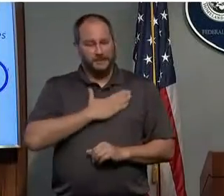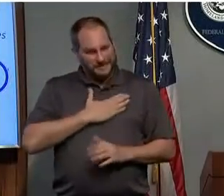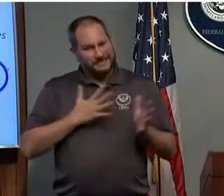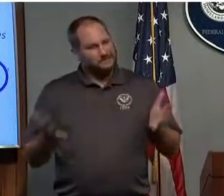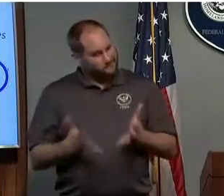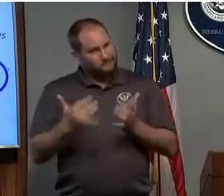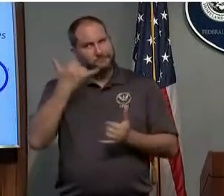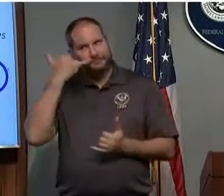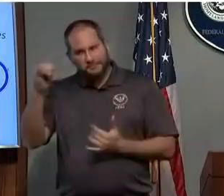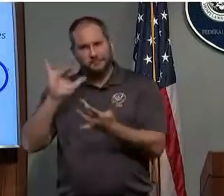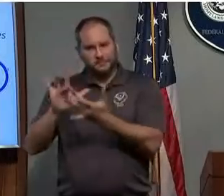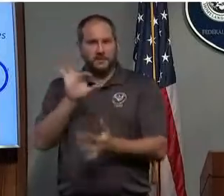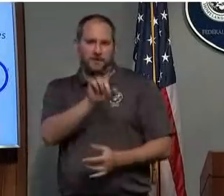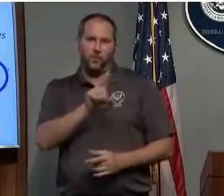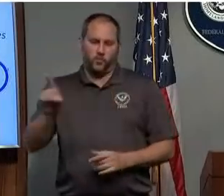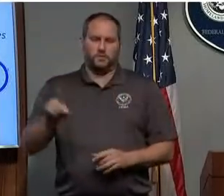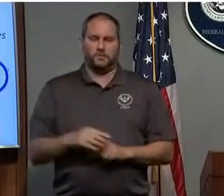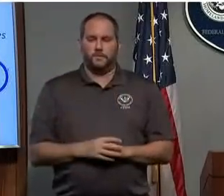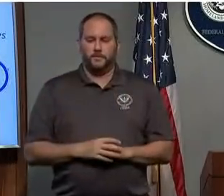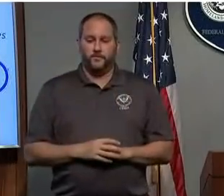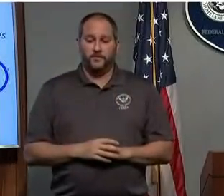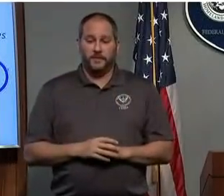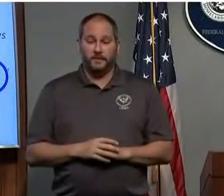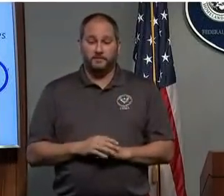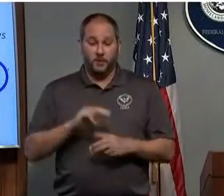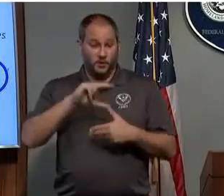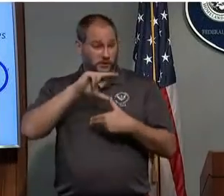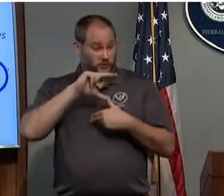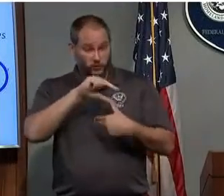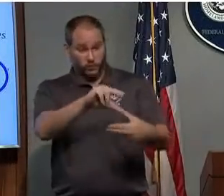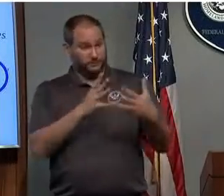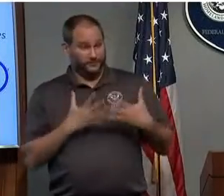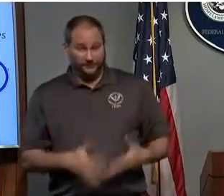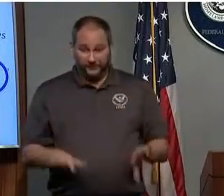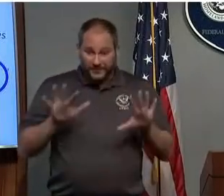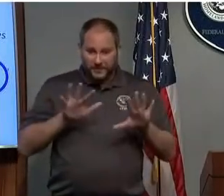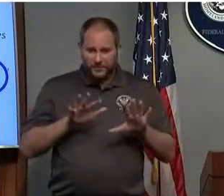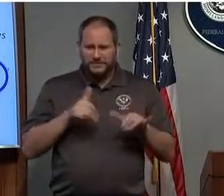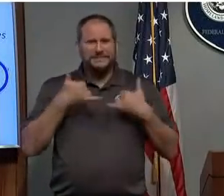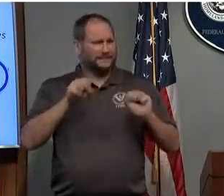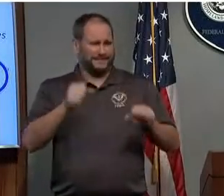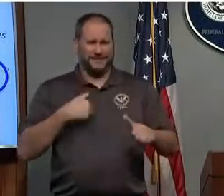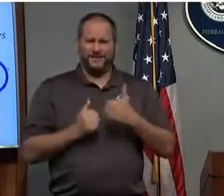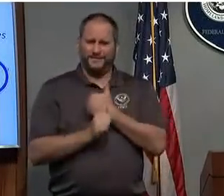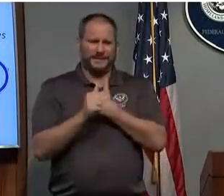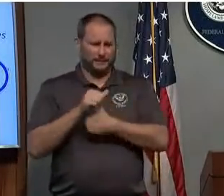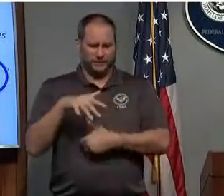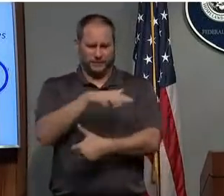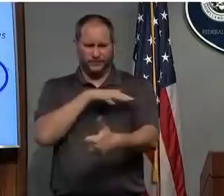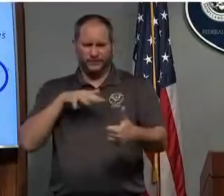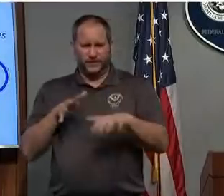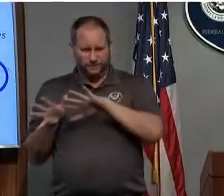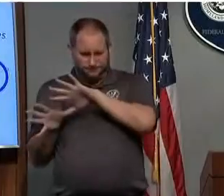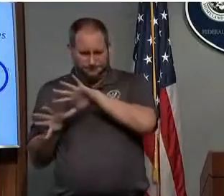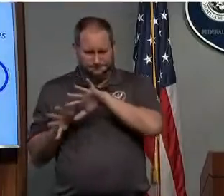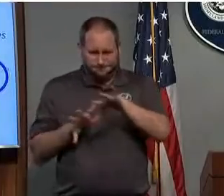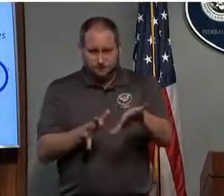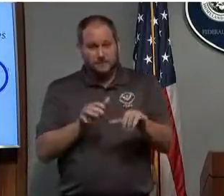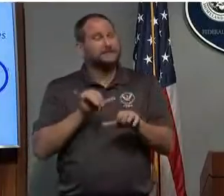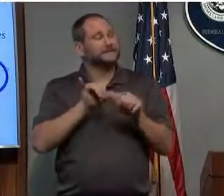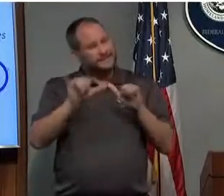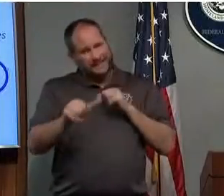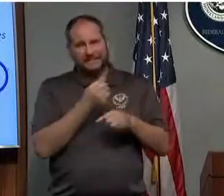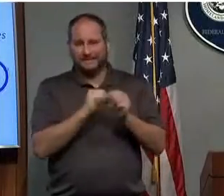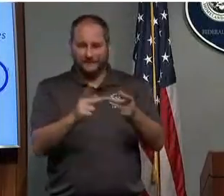once the storm has passed, hazards may still be present. Stay in a safe location while the Coast Guard and other state and local authorities assess damage